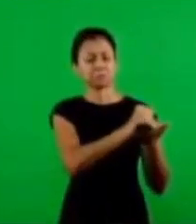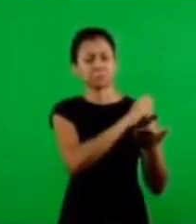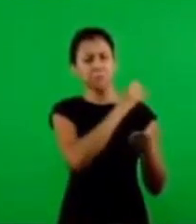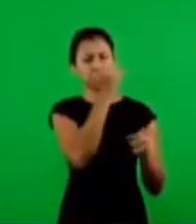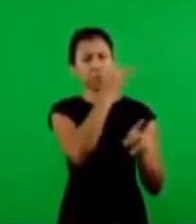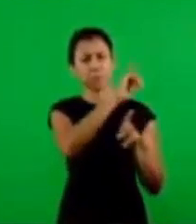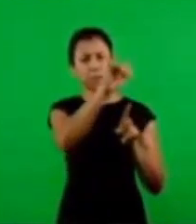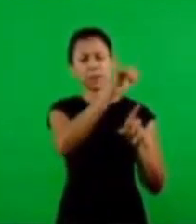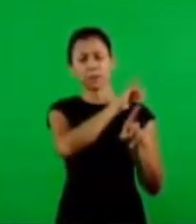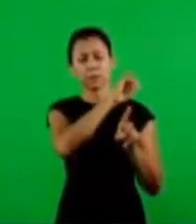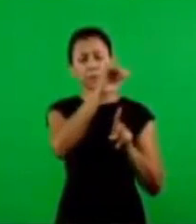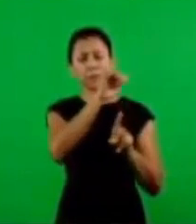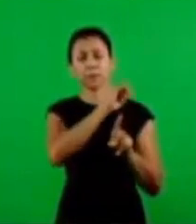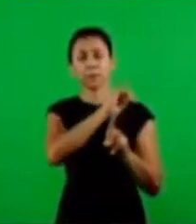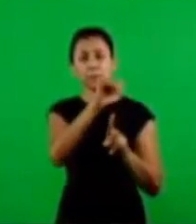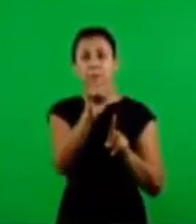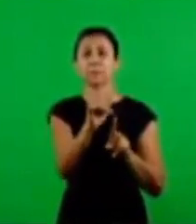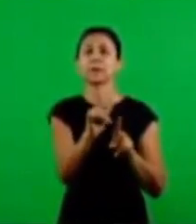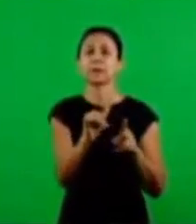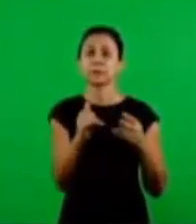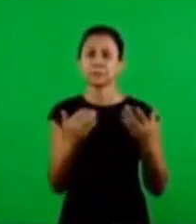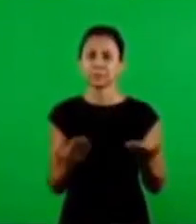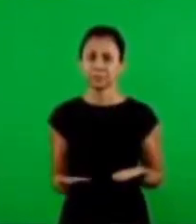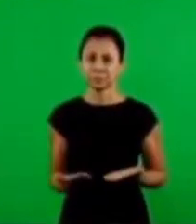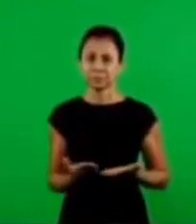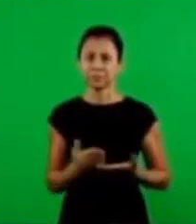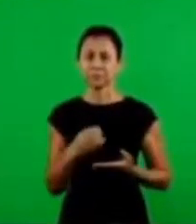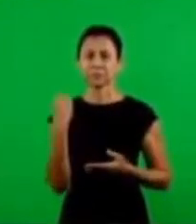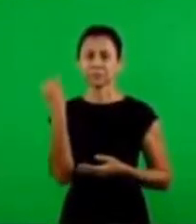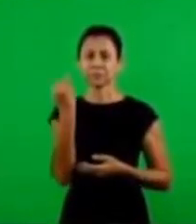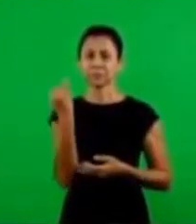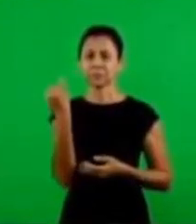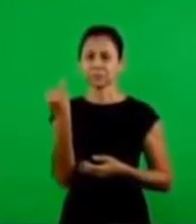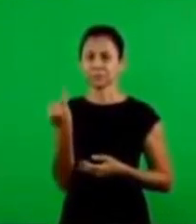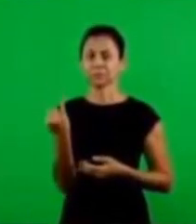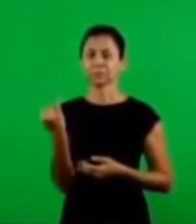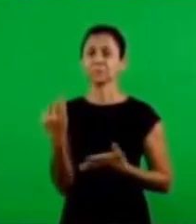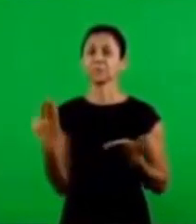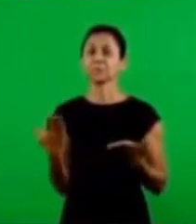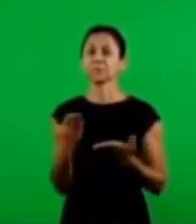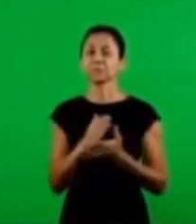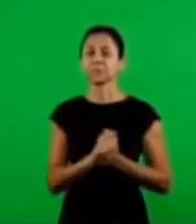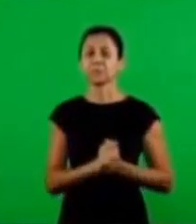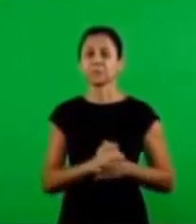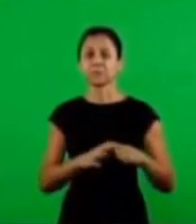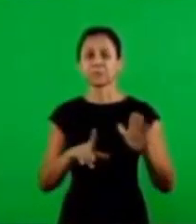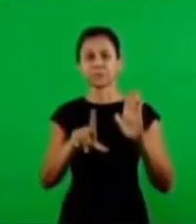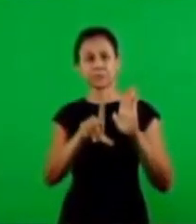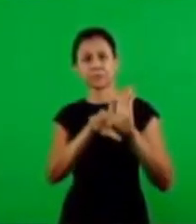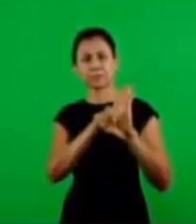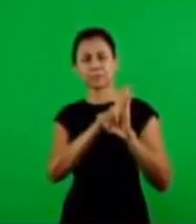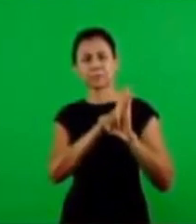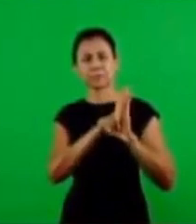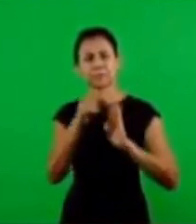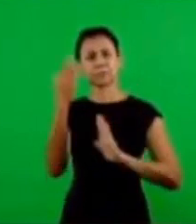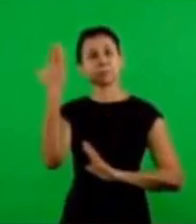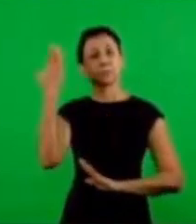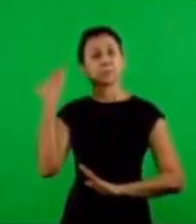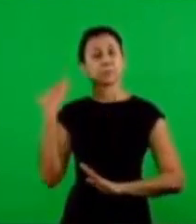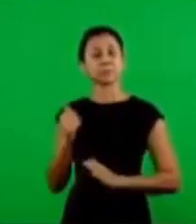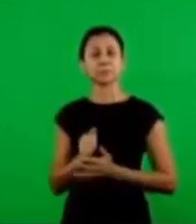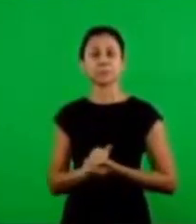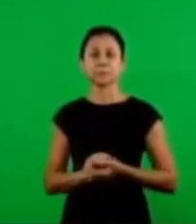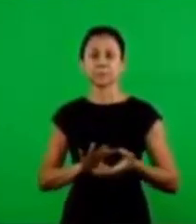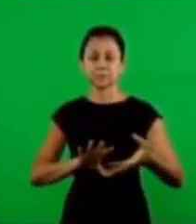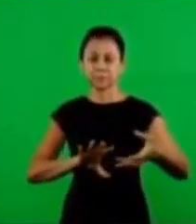Testament about the scriptures is what matters. It's not the letter. The letter is related to the law.